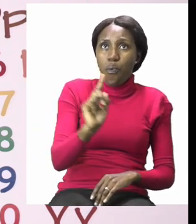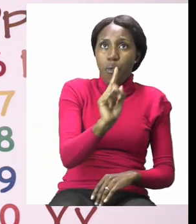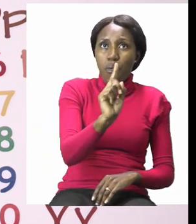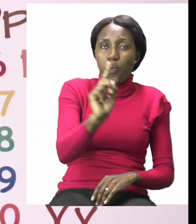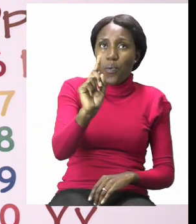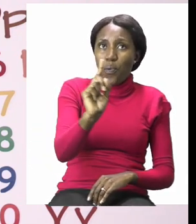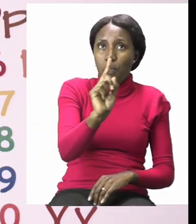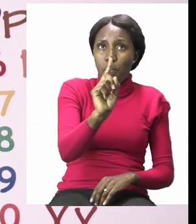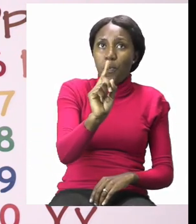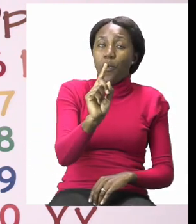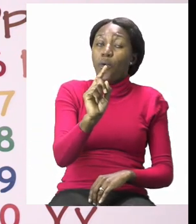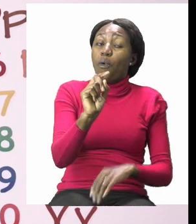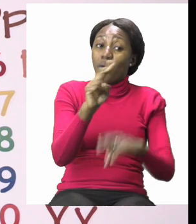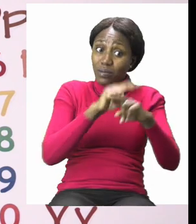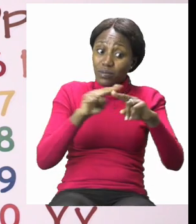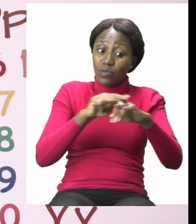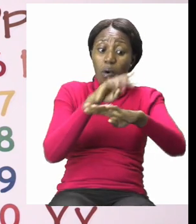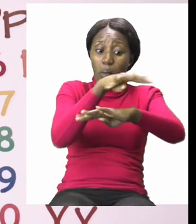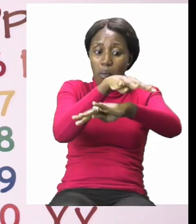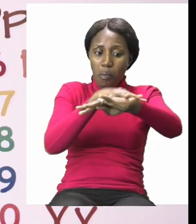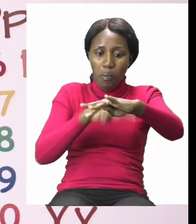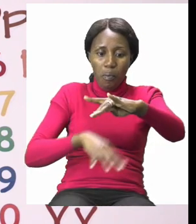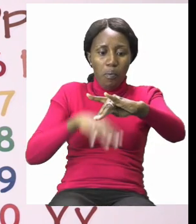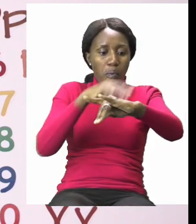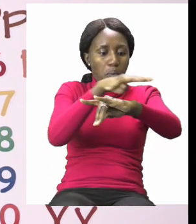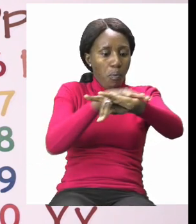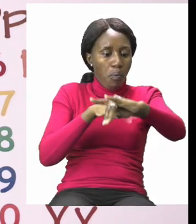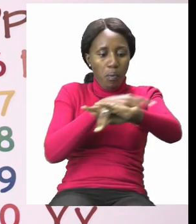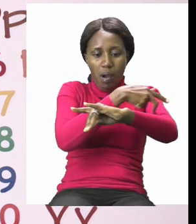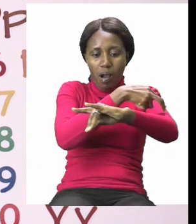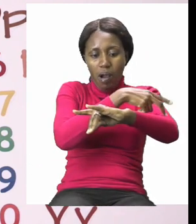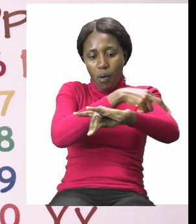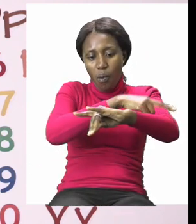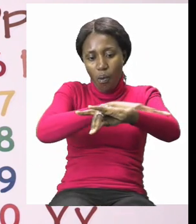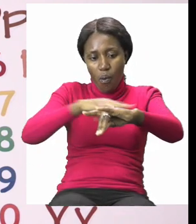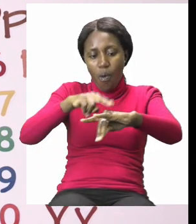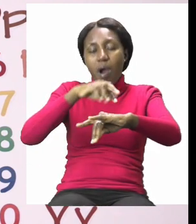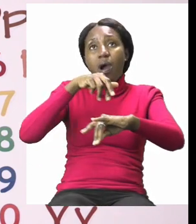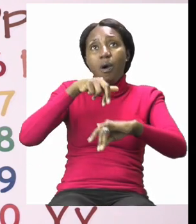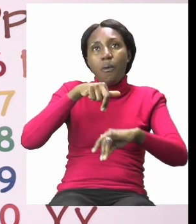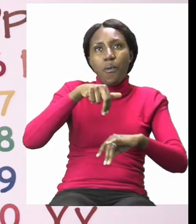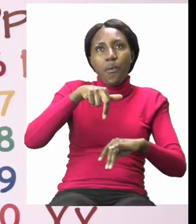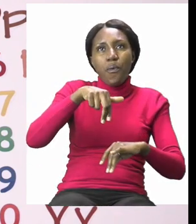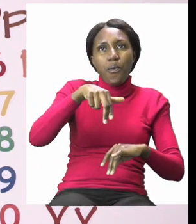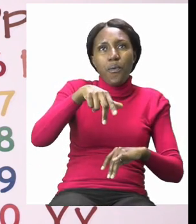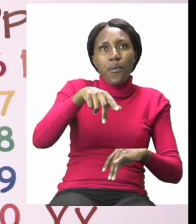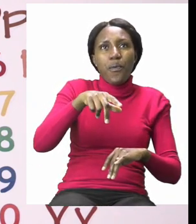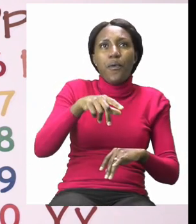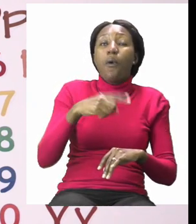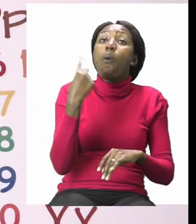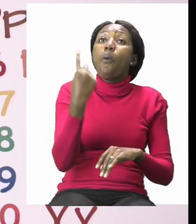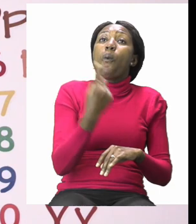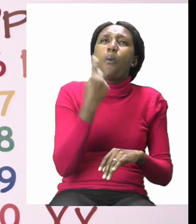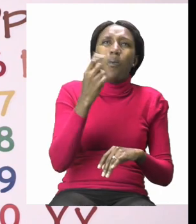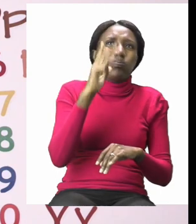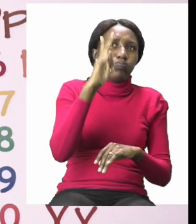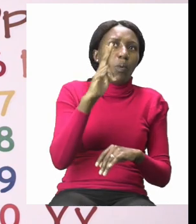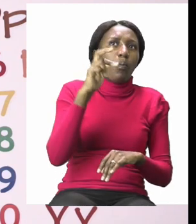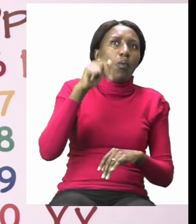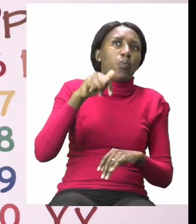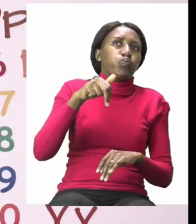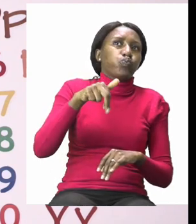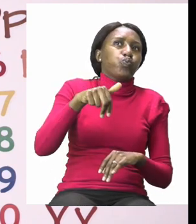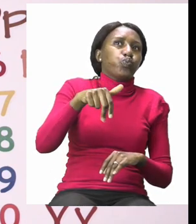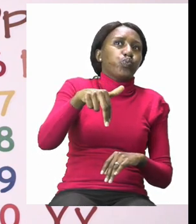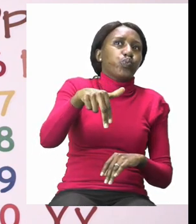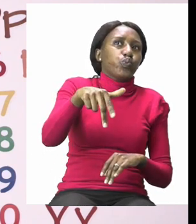needs to use a zebra crossing. So a zebra crossing is only for people who are walking. So